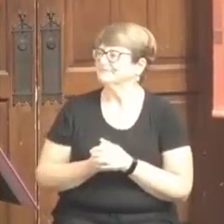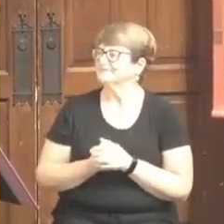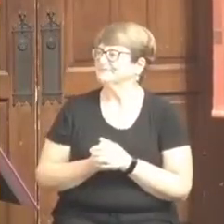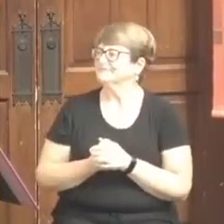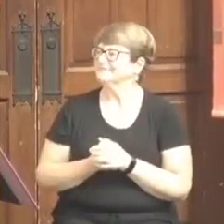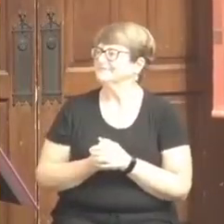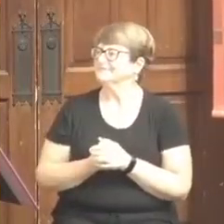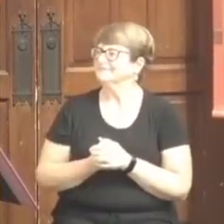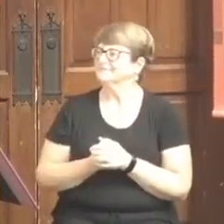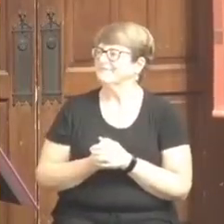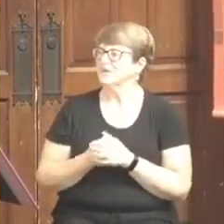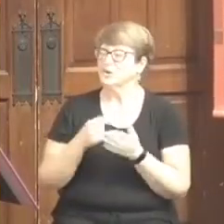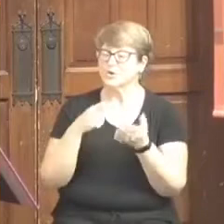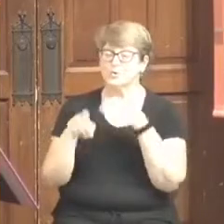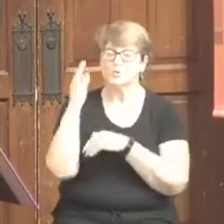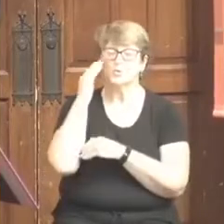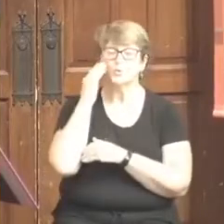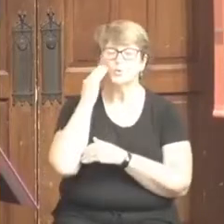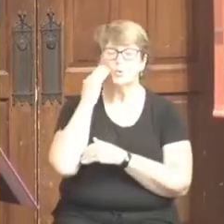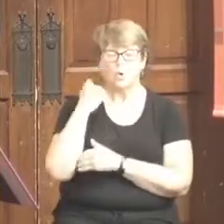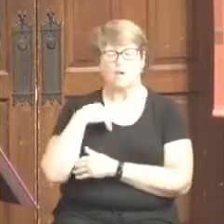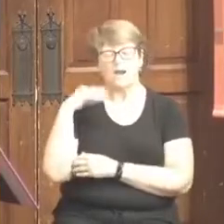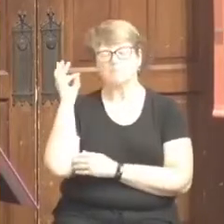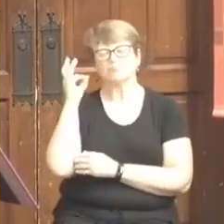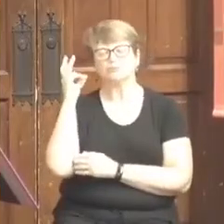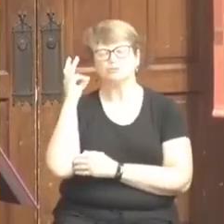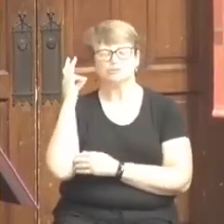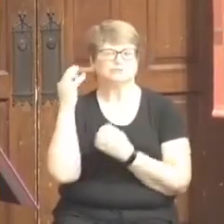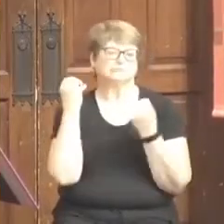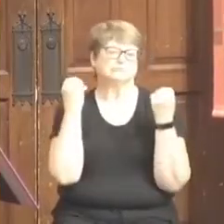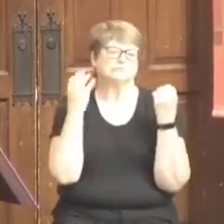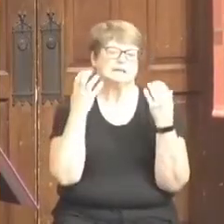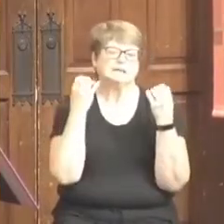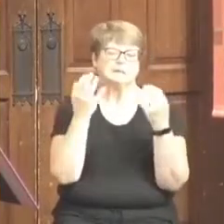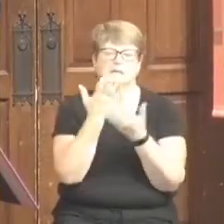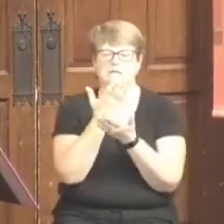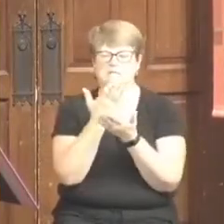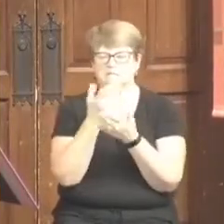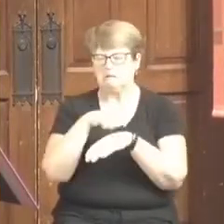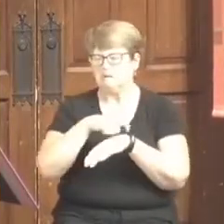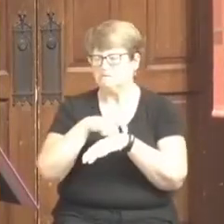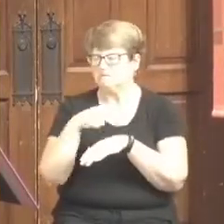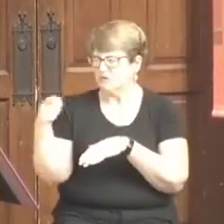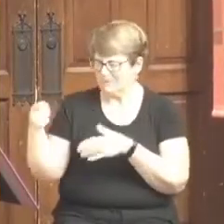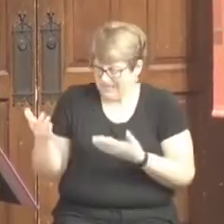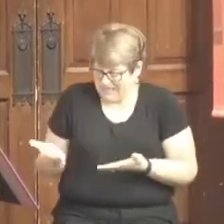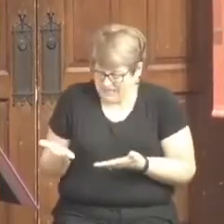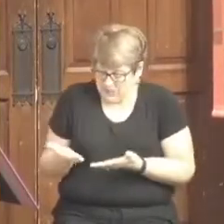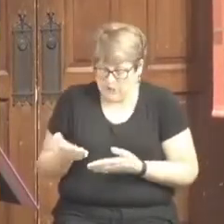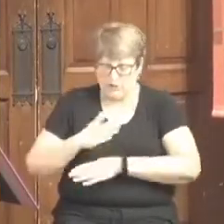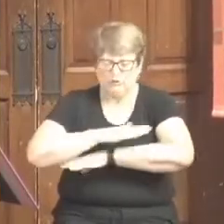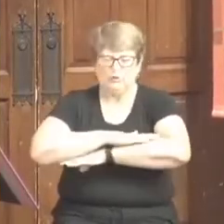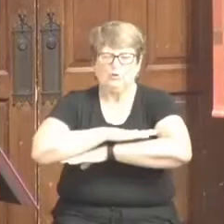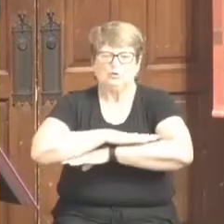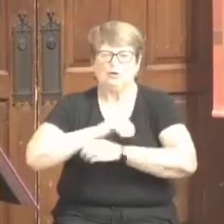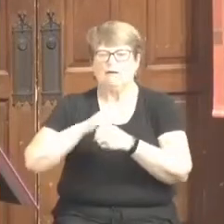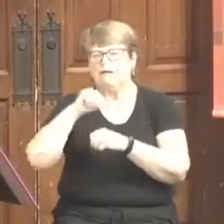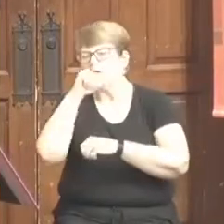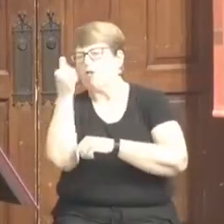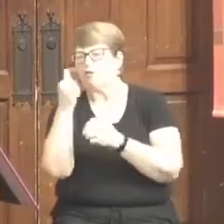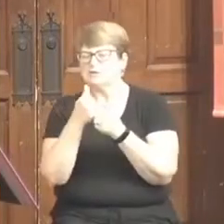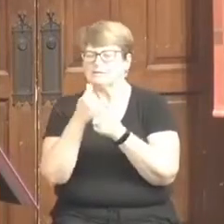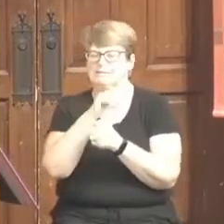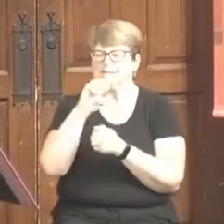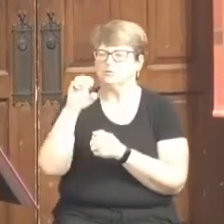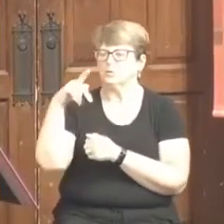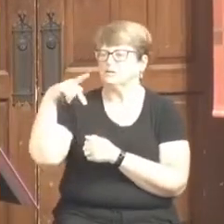You know, I preached a number of messages from this altar and other altars in eastern Pennsylvania.